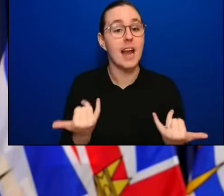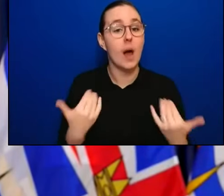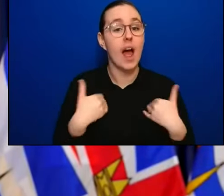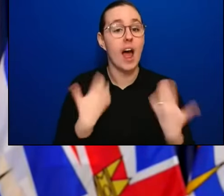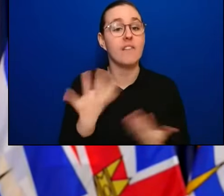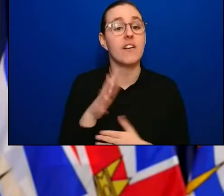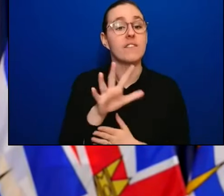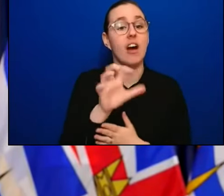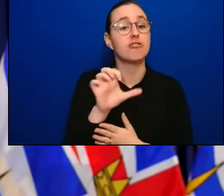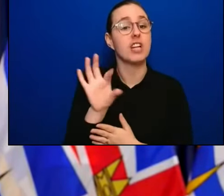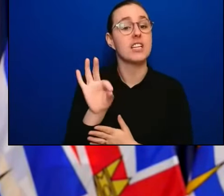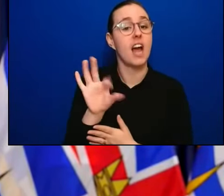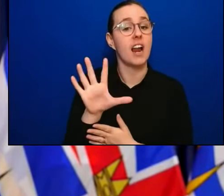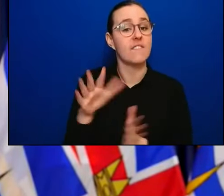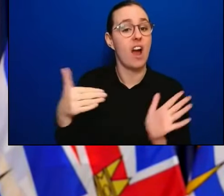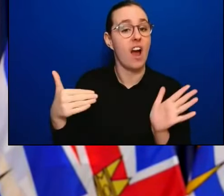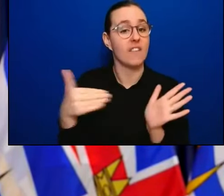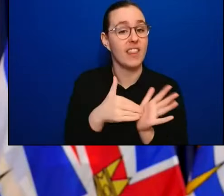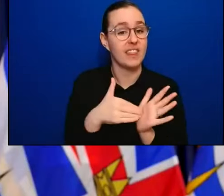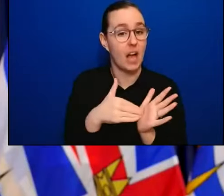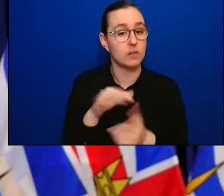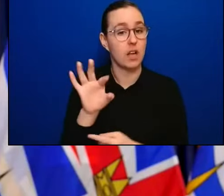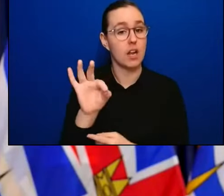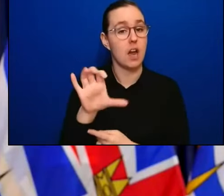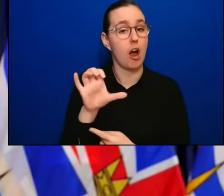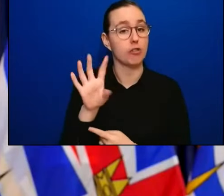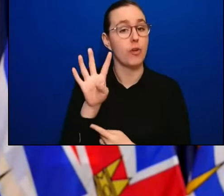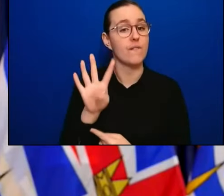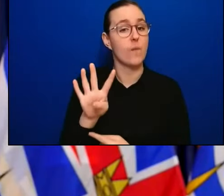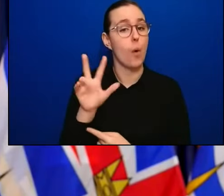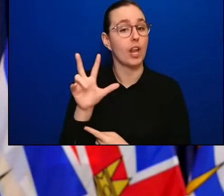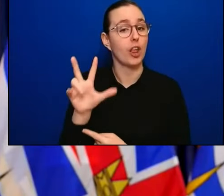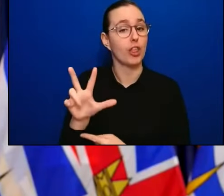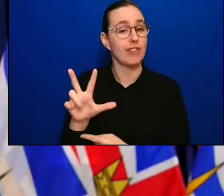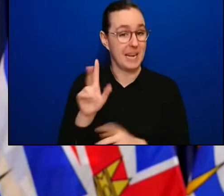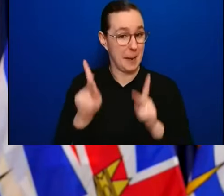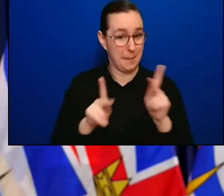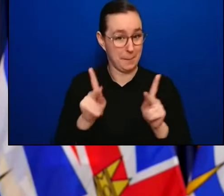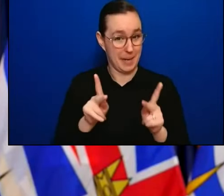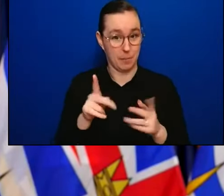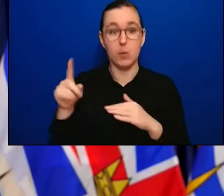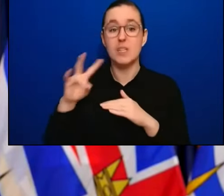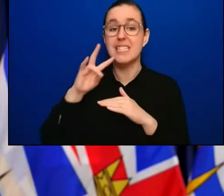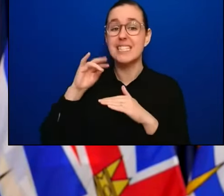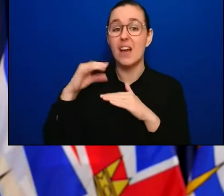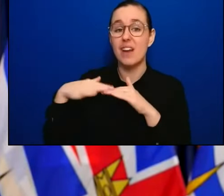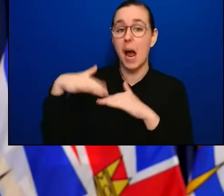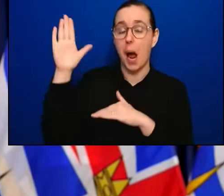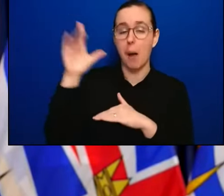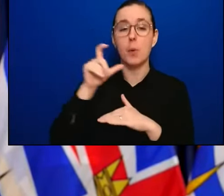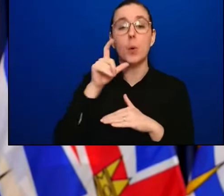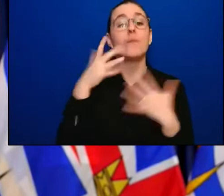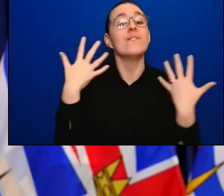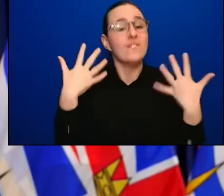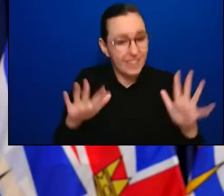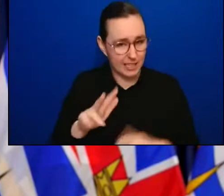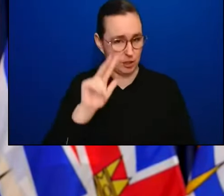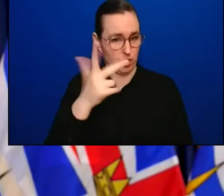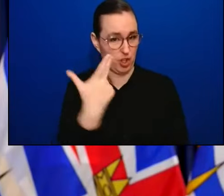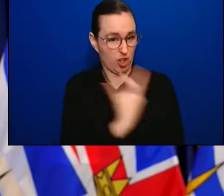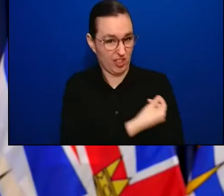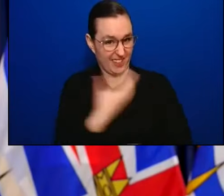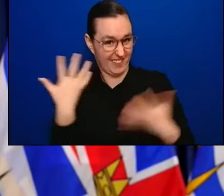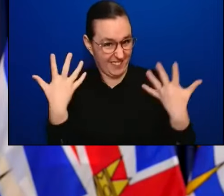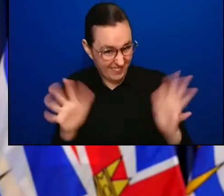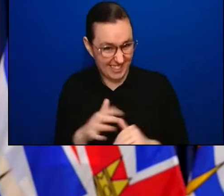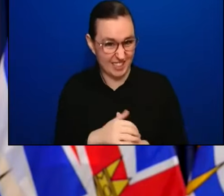595,943 people over 70 who have received their booster or third dose. And those that